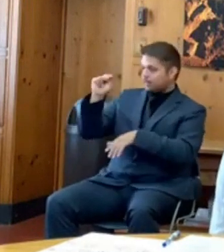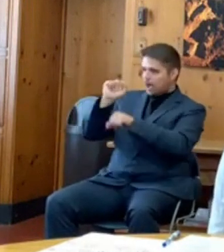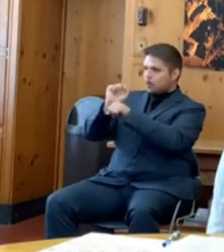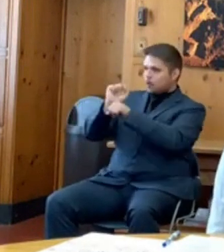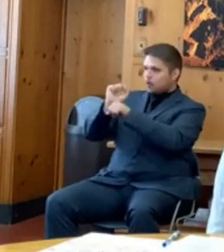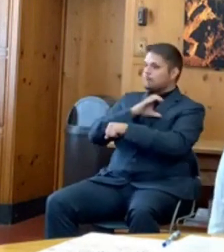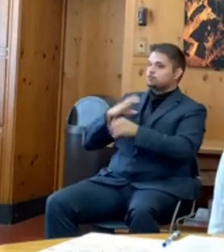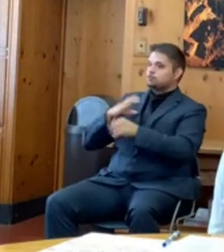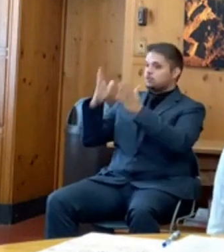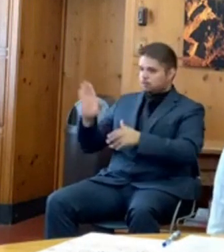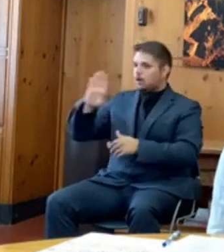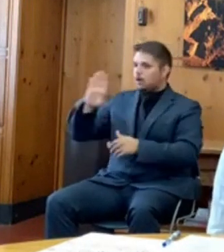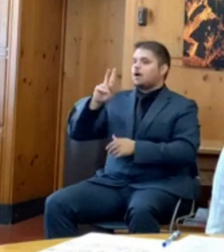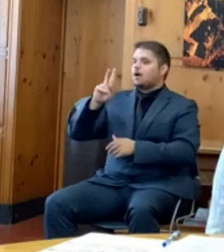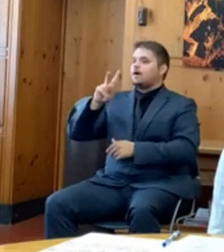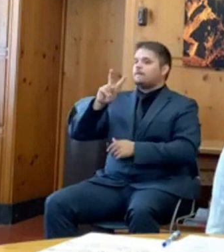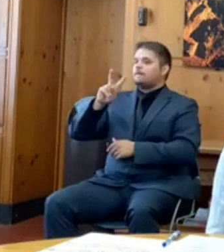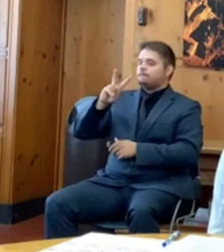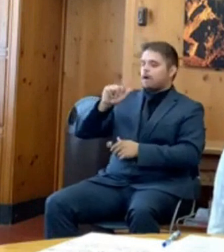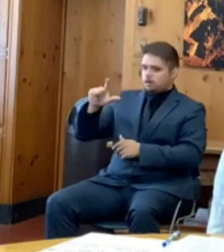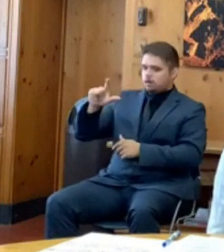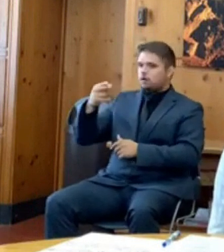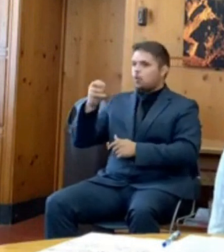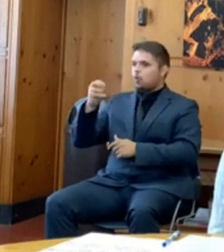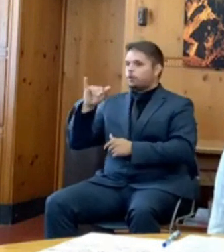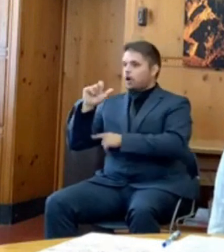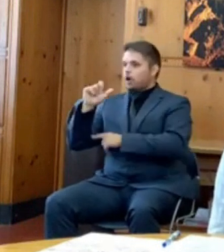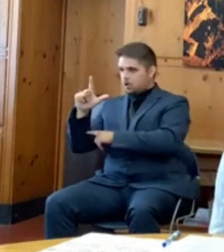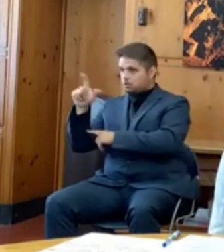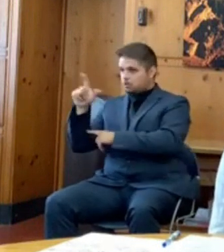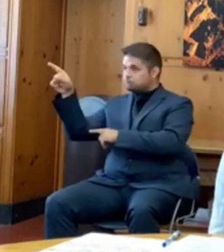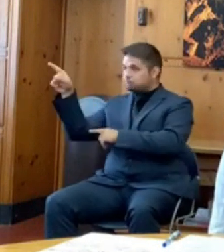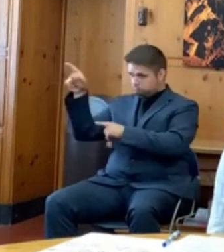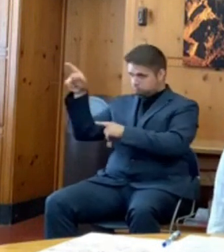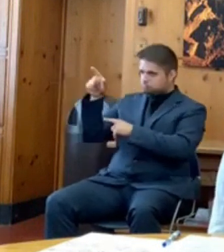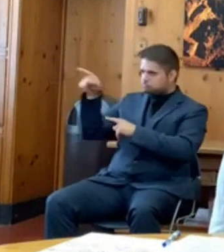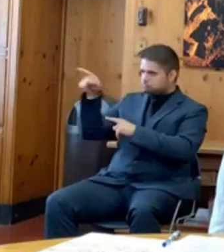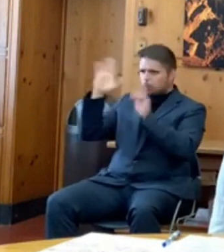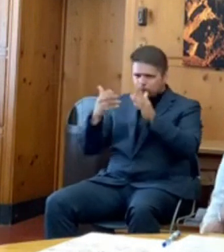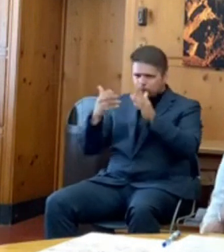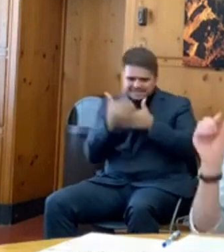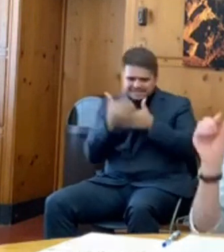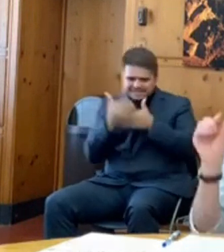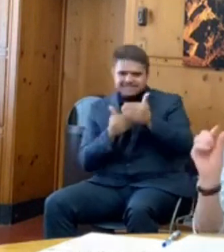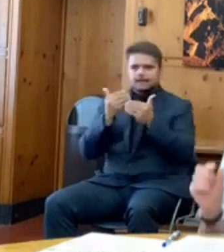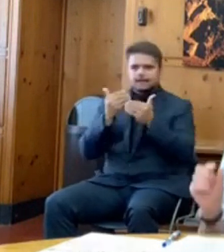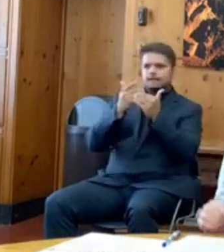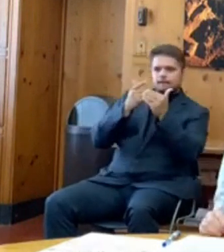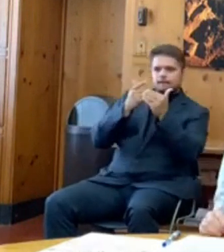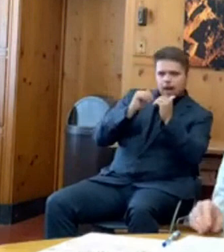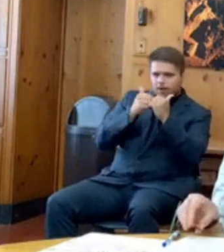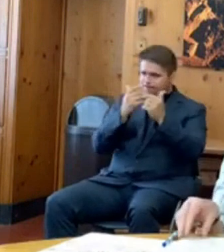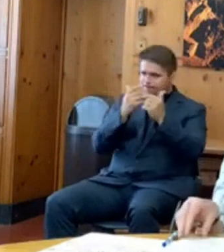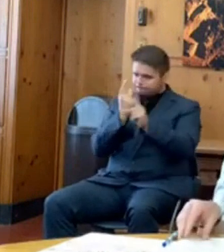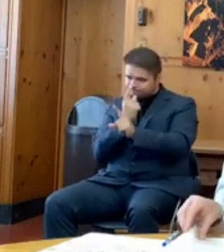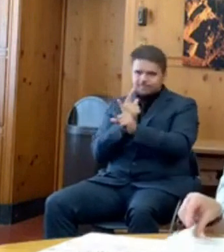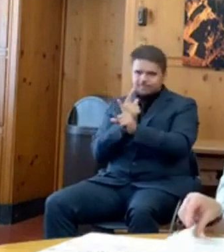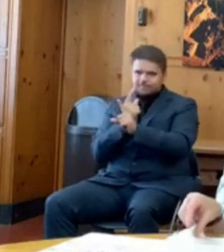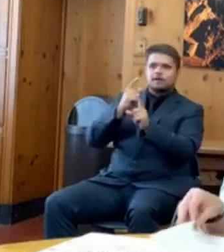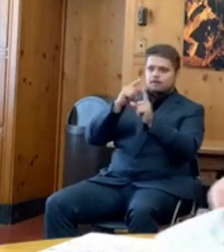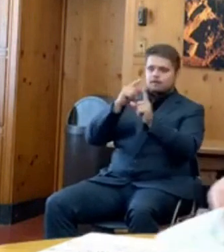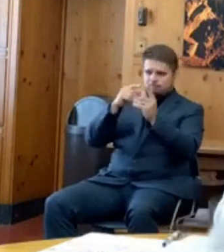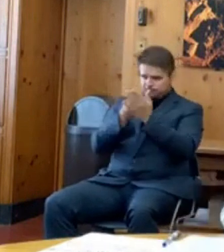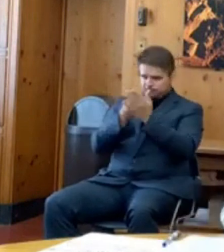will make sure Oregonians aren't phased out of unemployment benefits just because they have a small amount of the income